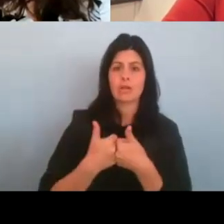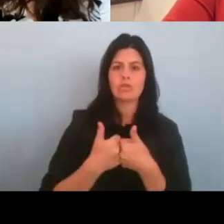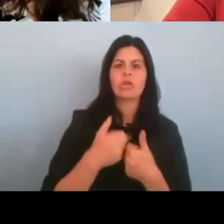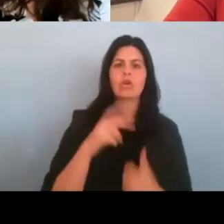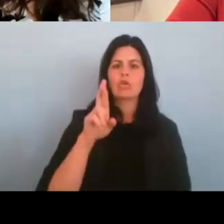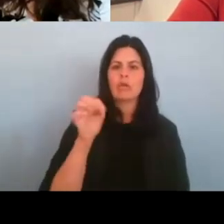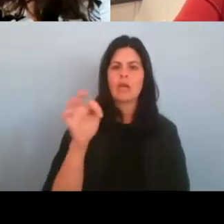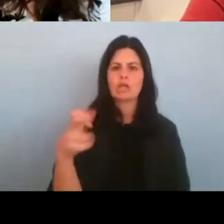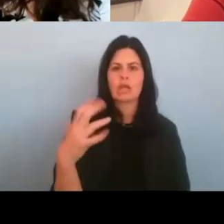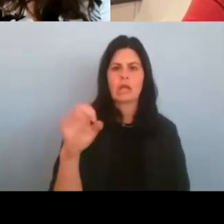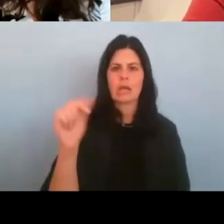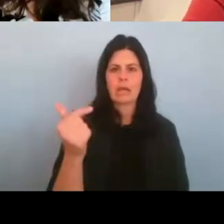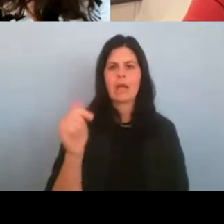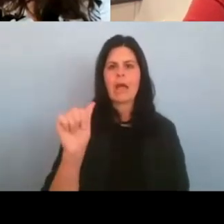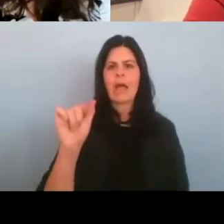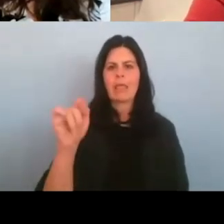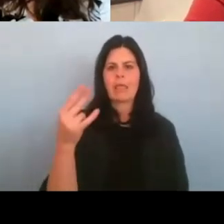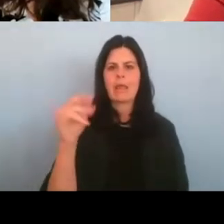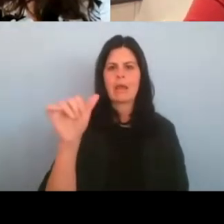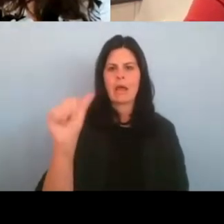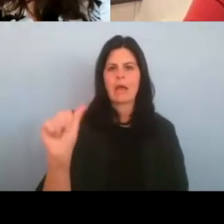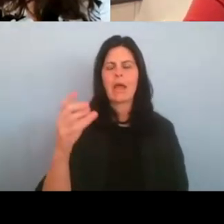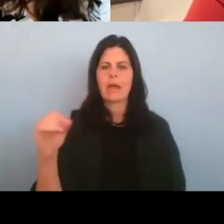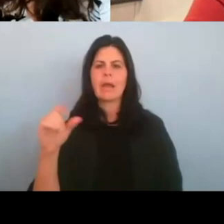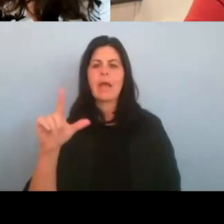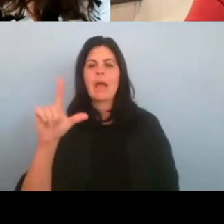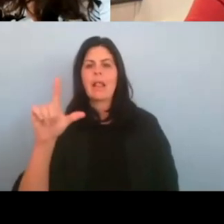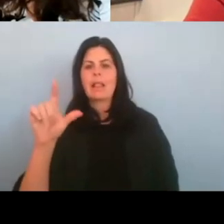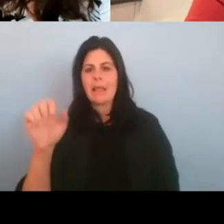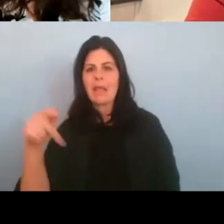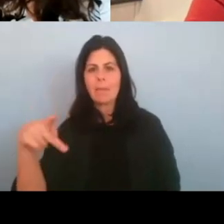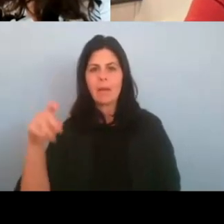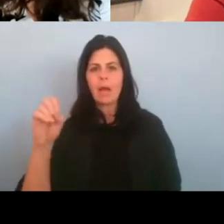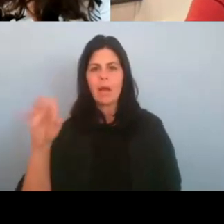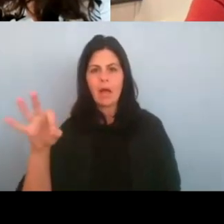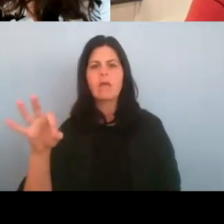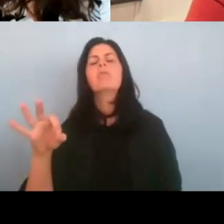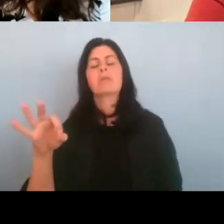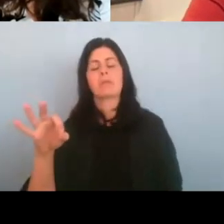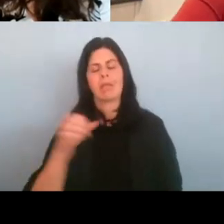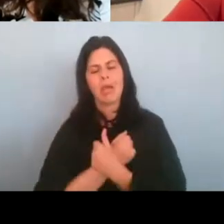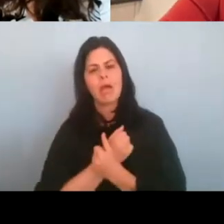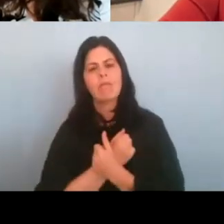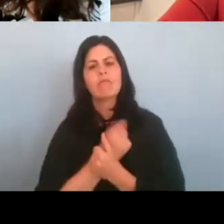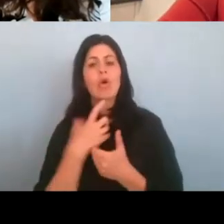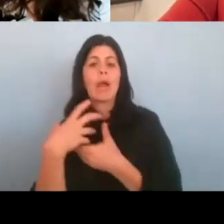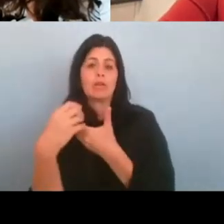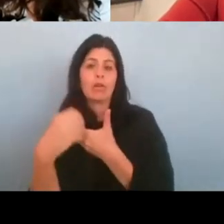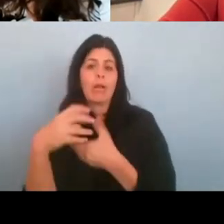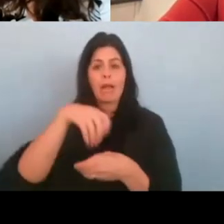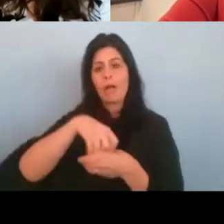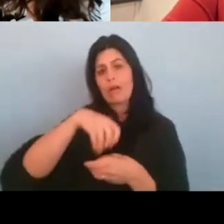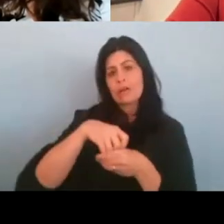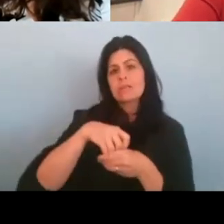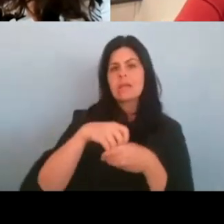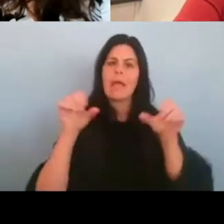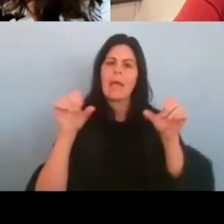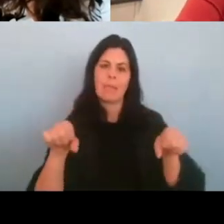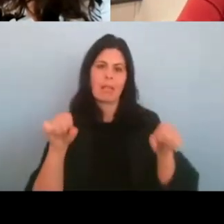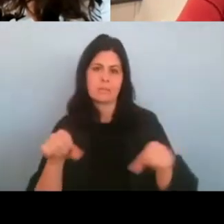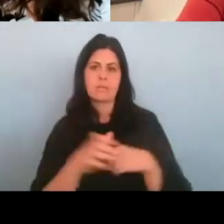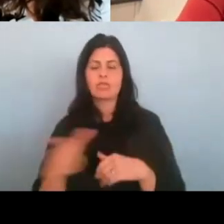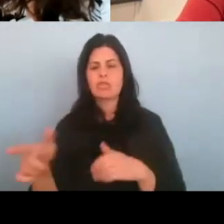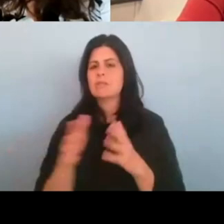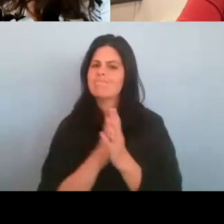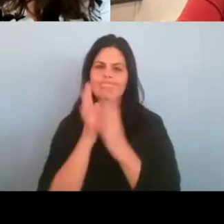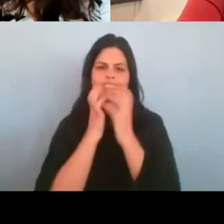both of which centered on themes of both external and internalized ableism. Judith is a passionate advocate for